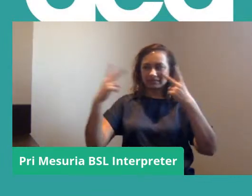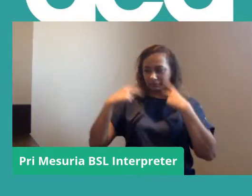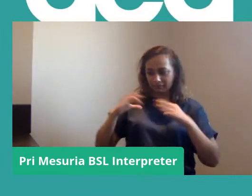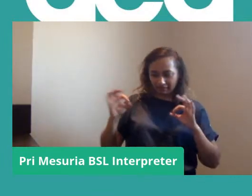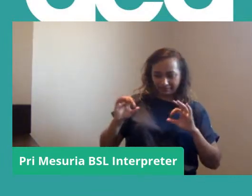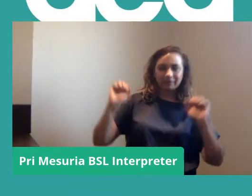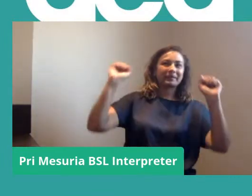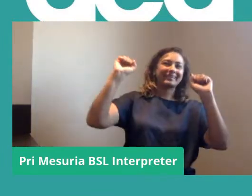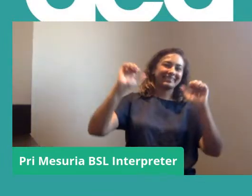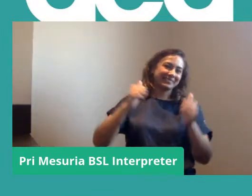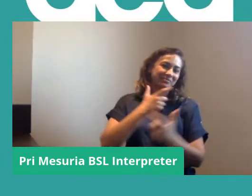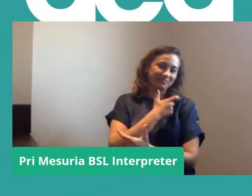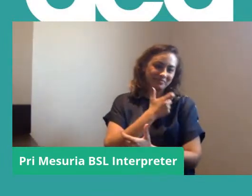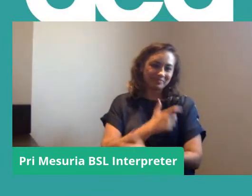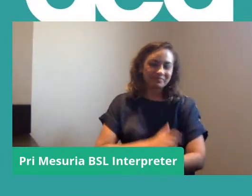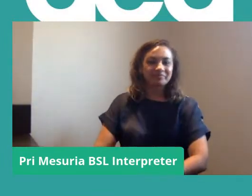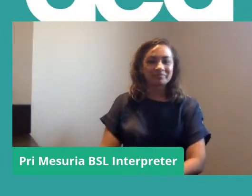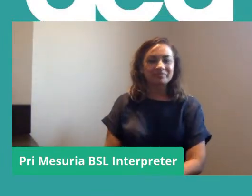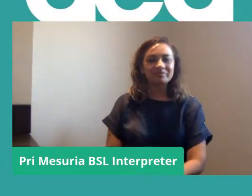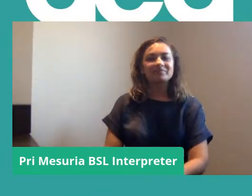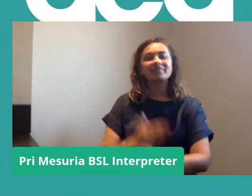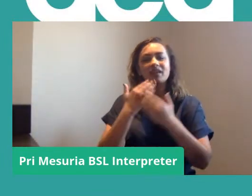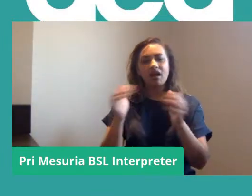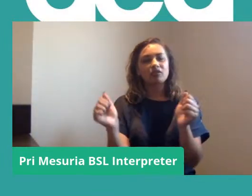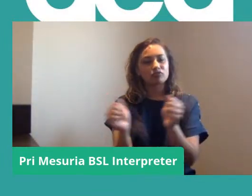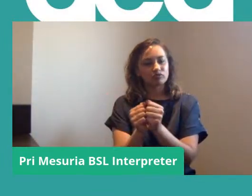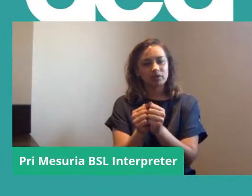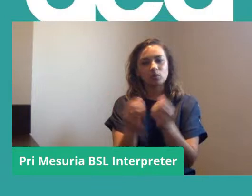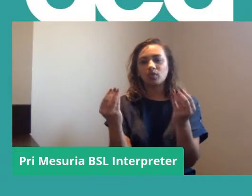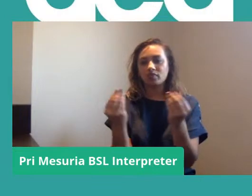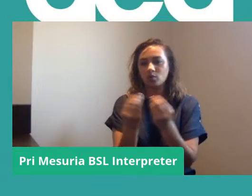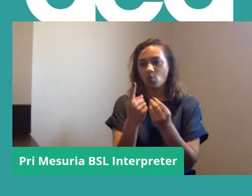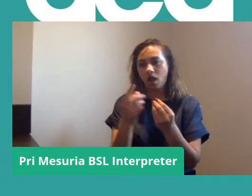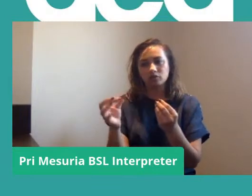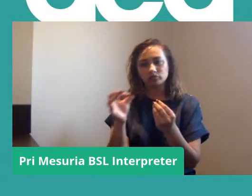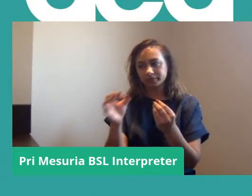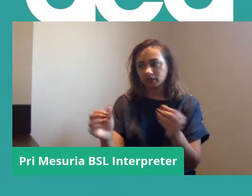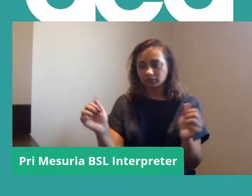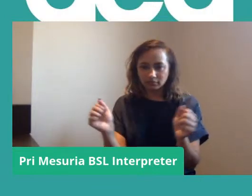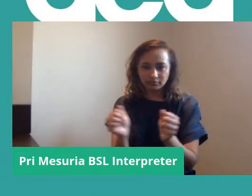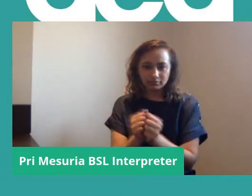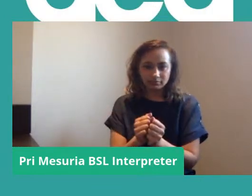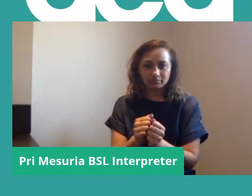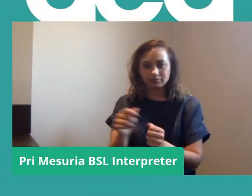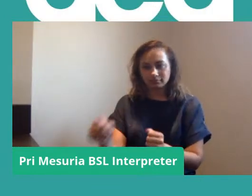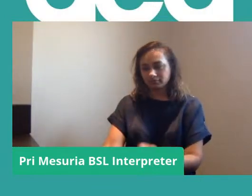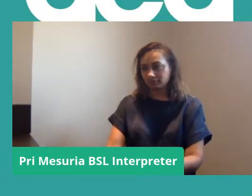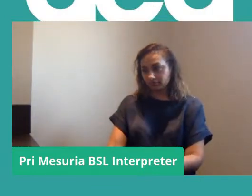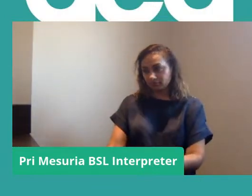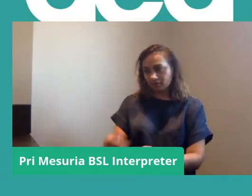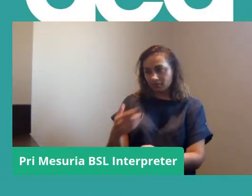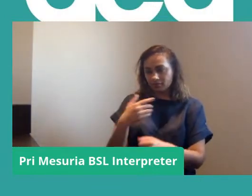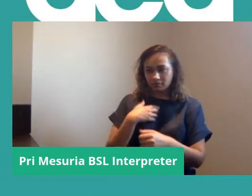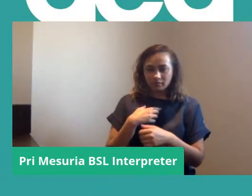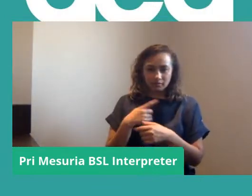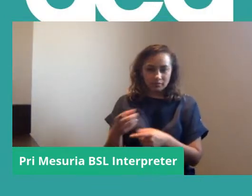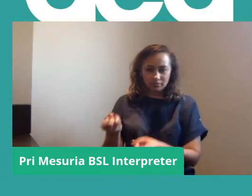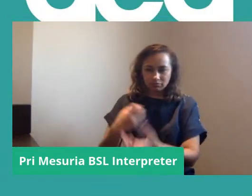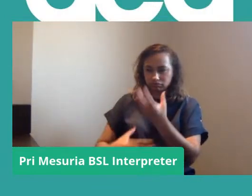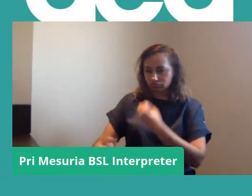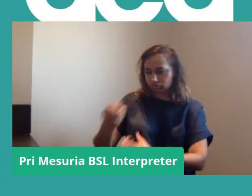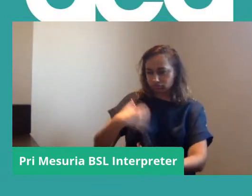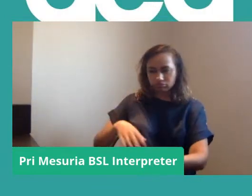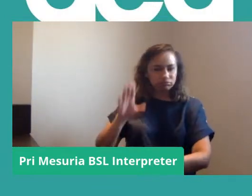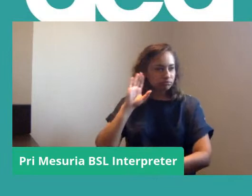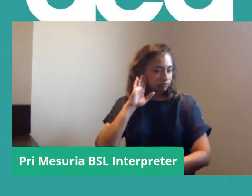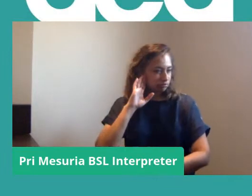so there was no point I completely agree with especially the last stuff that you were just talking about and you know hearing you